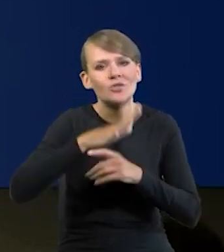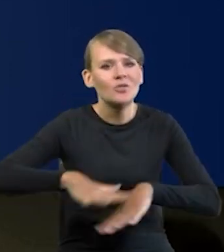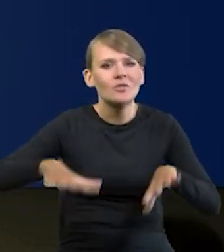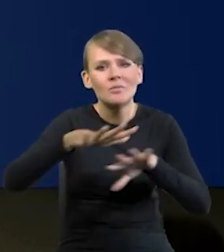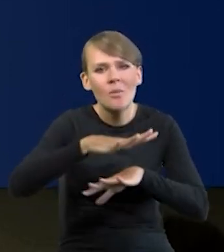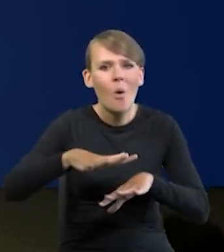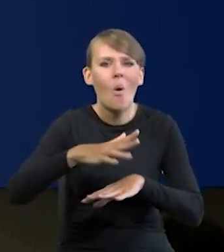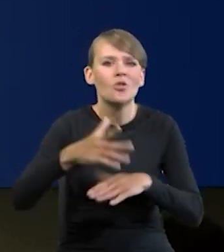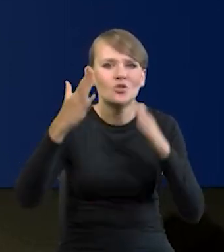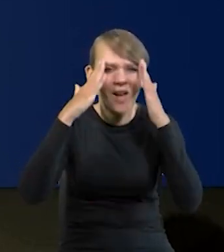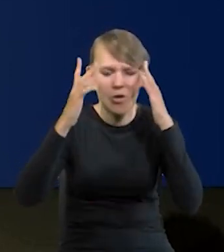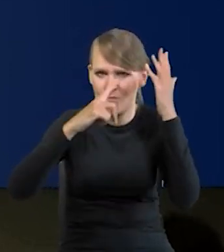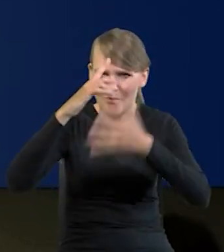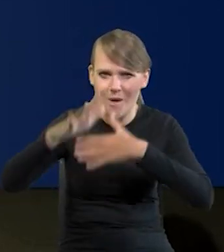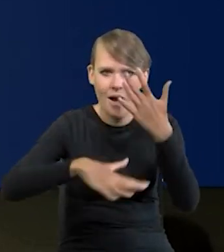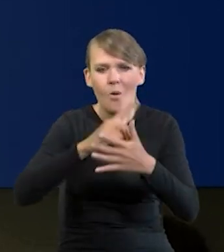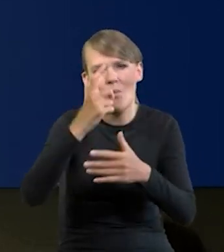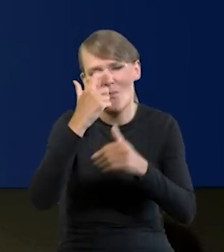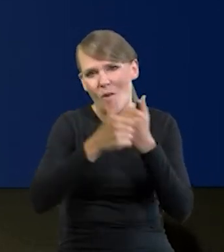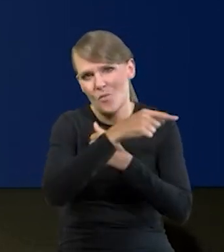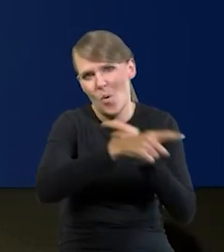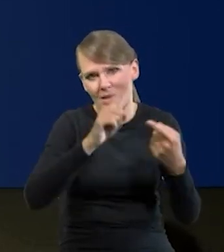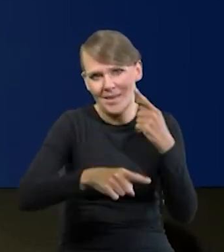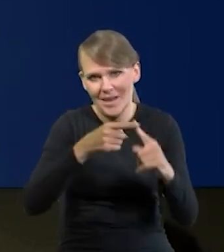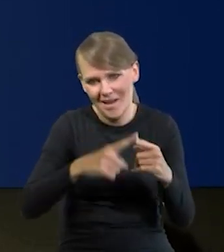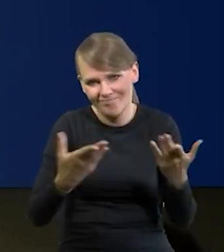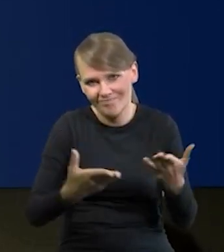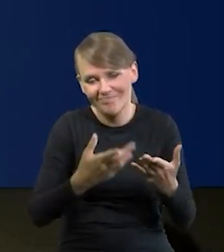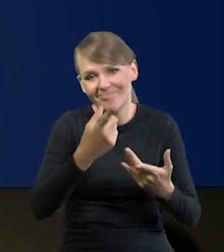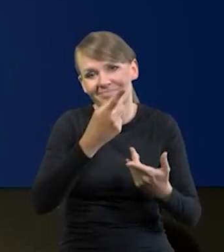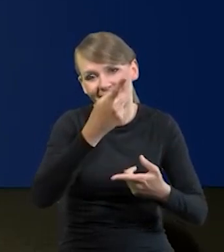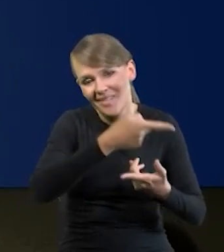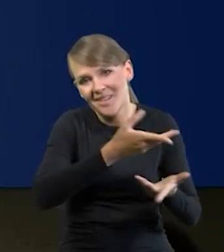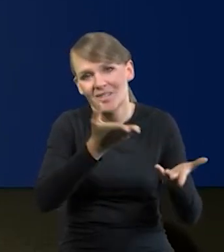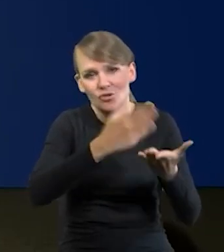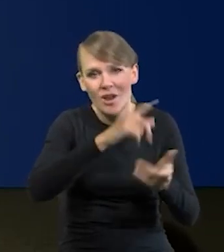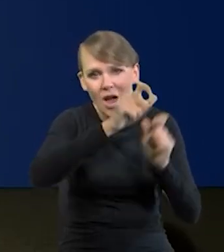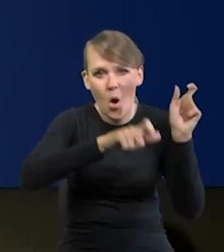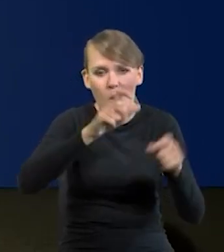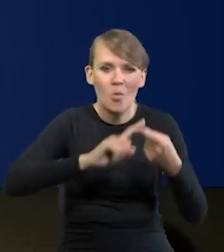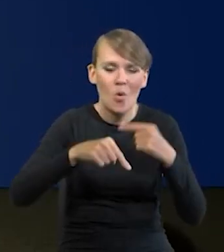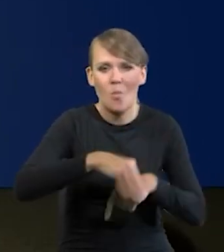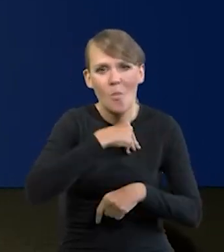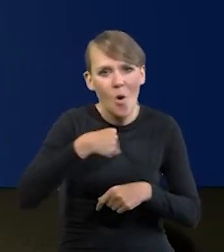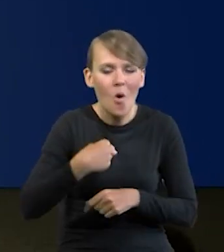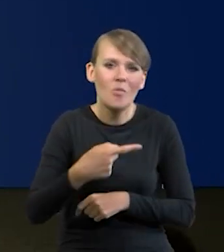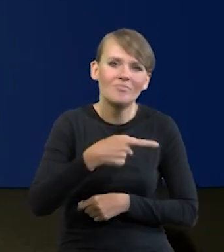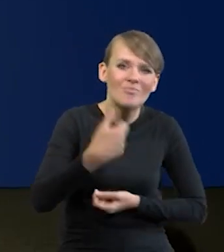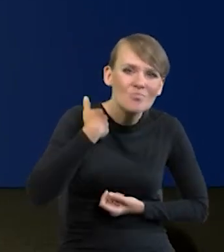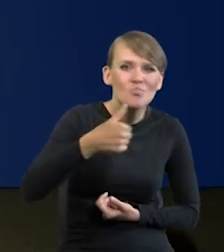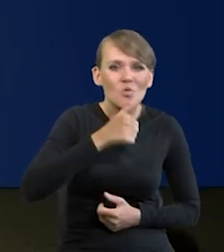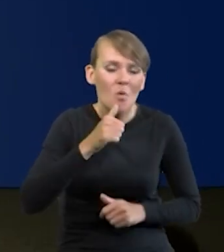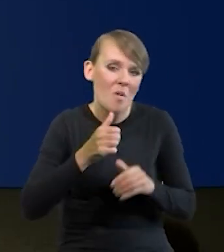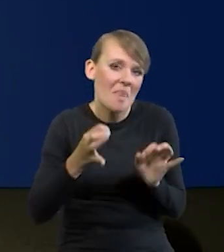of one larger modification. He added that the decisions about future interest rate decreases depend on external